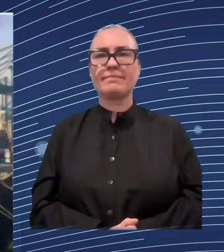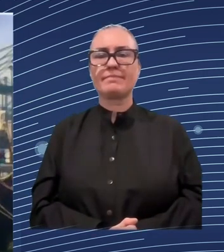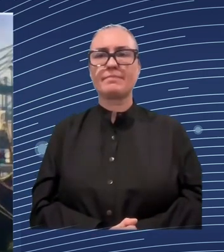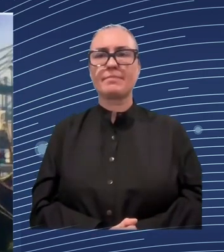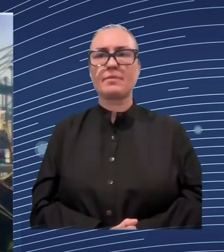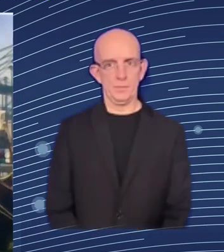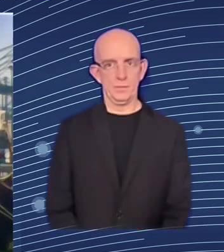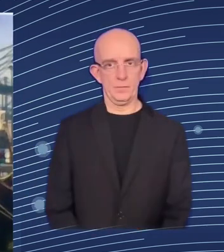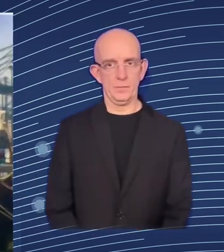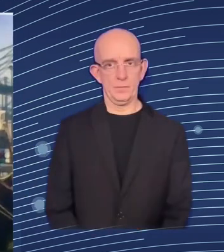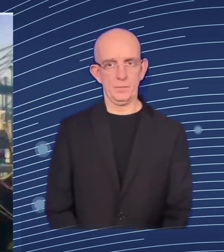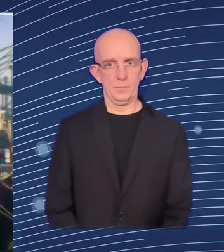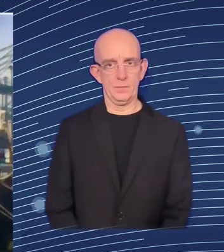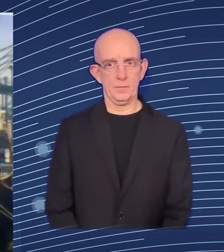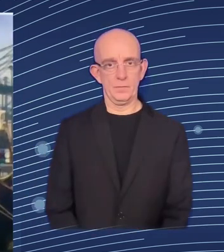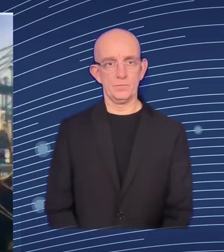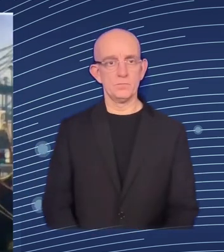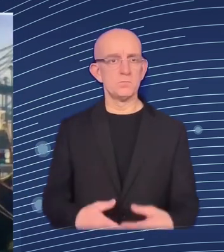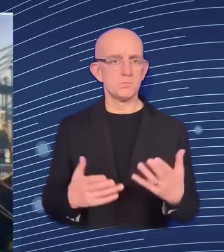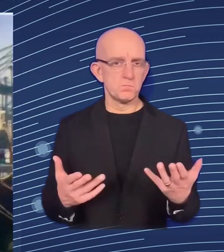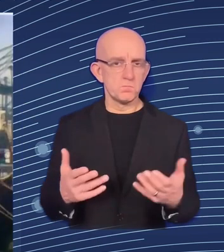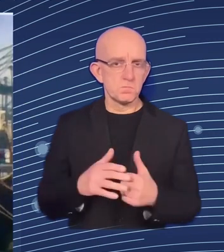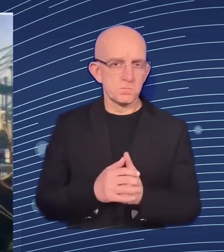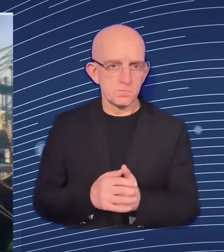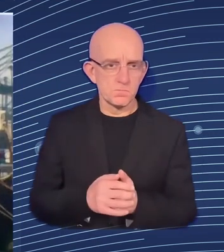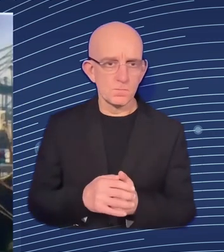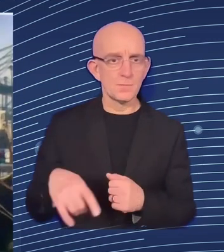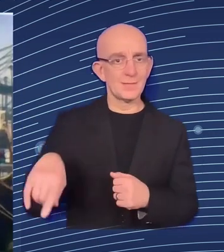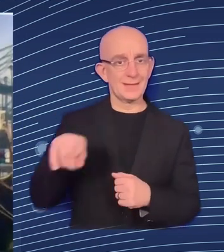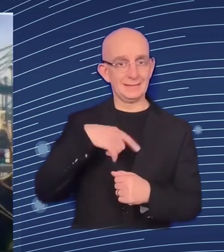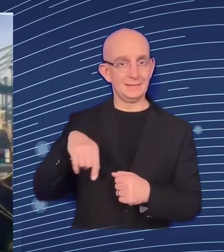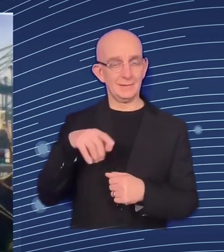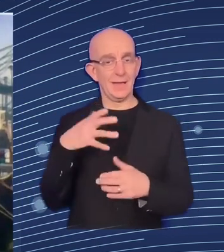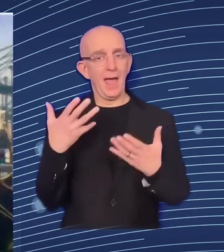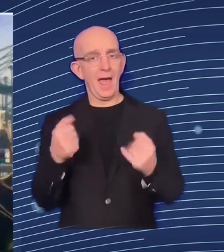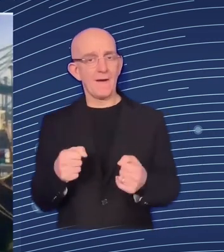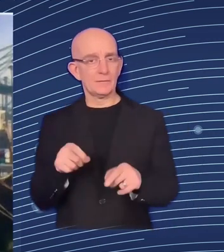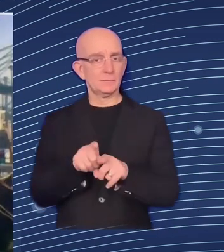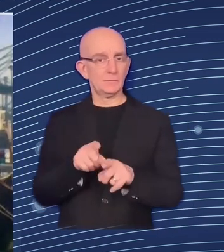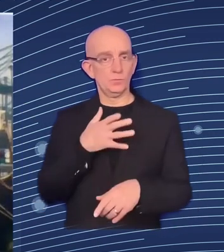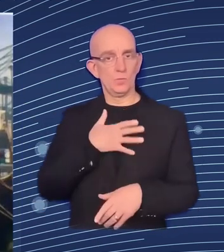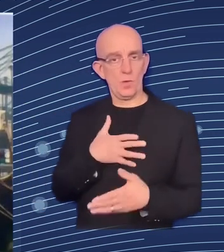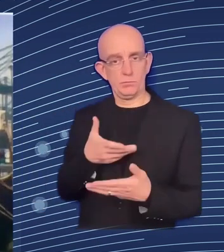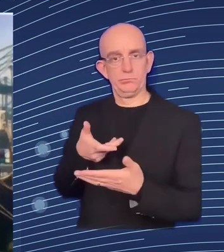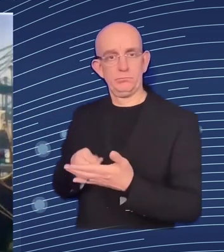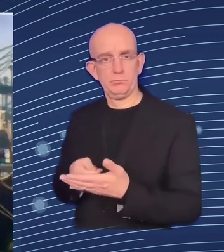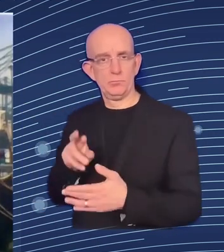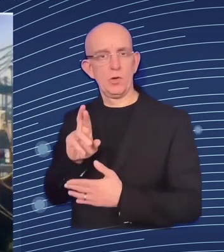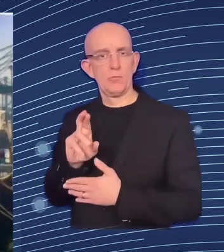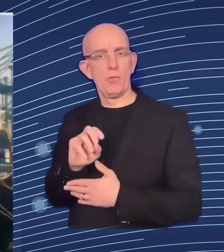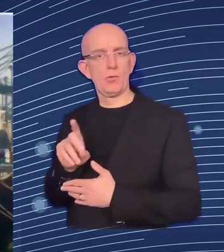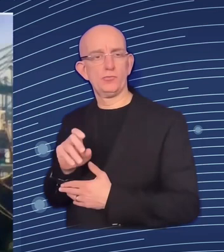with companies and that's of course where such tools as the european digital compass for instance provide us a tool to analyze